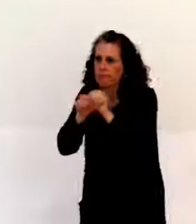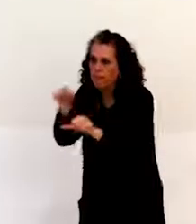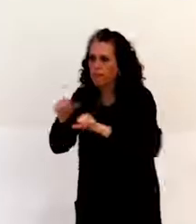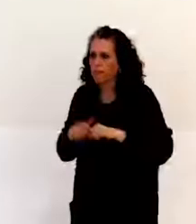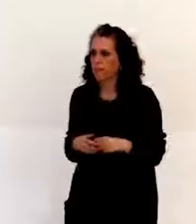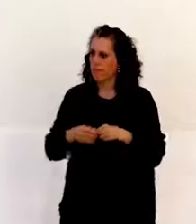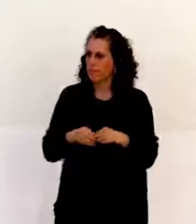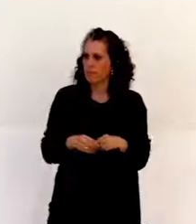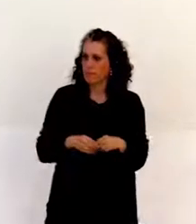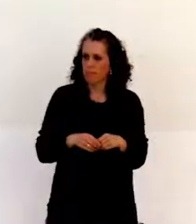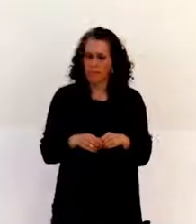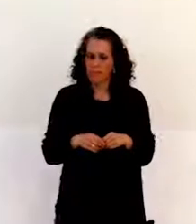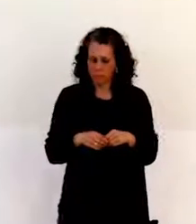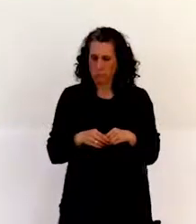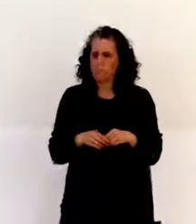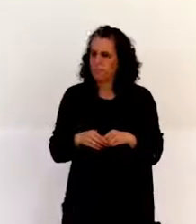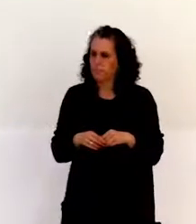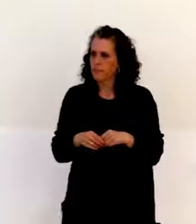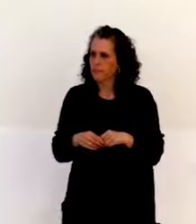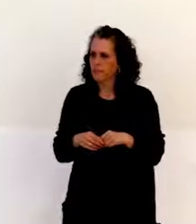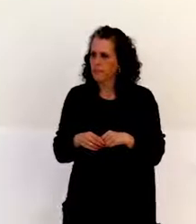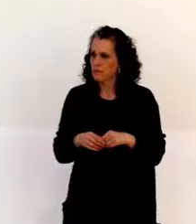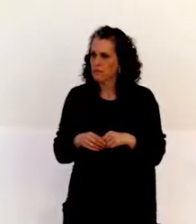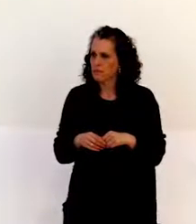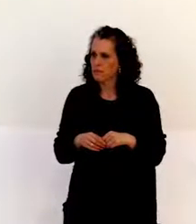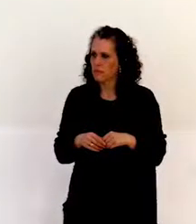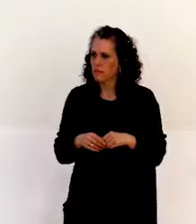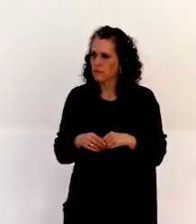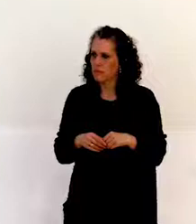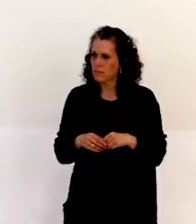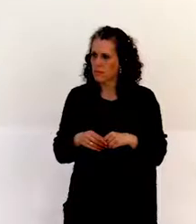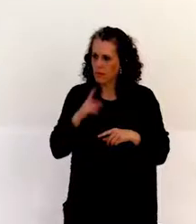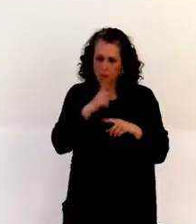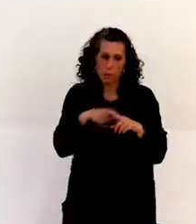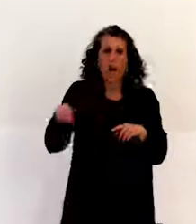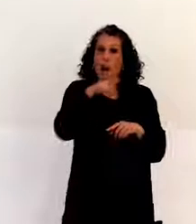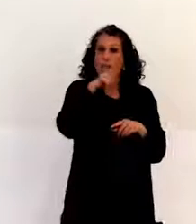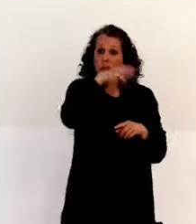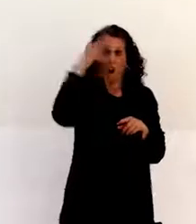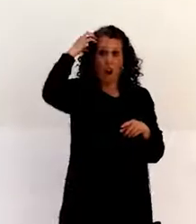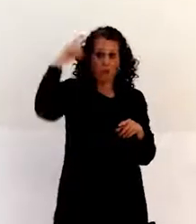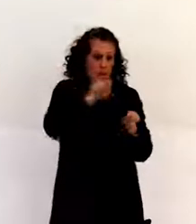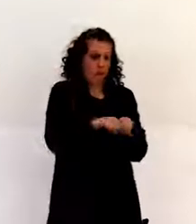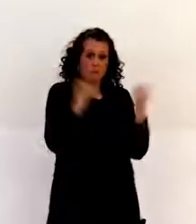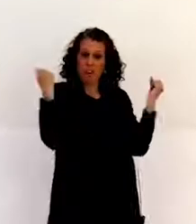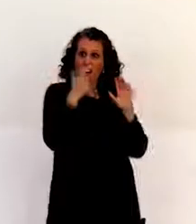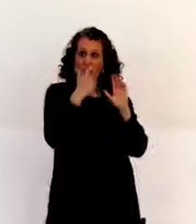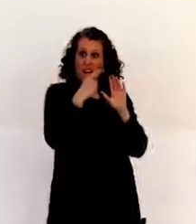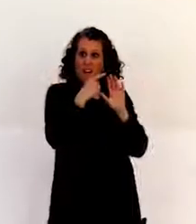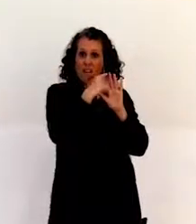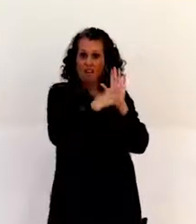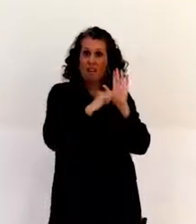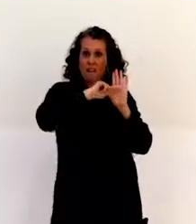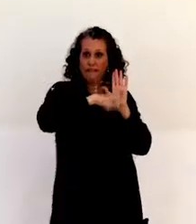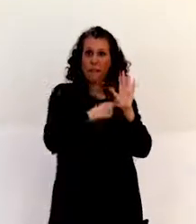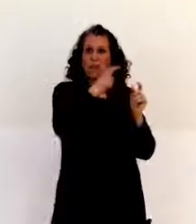investigating serious behaving systematic violations of provisions of the convention. Next slide, please. So,